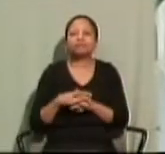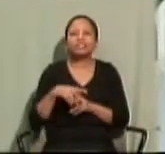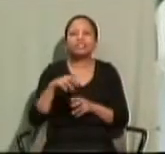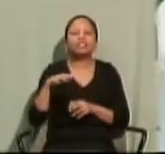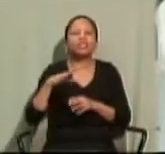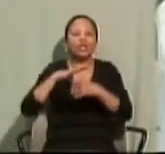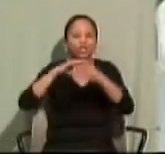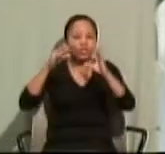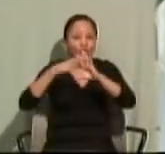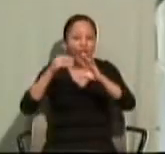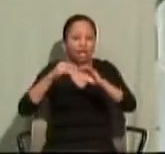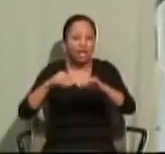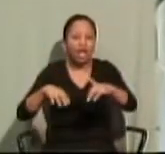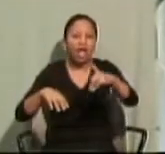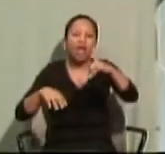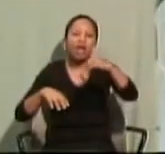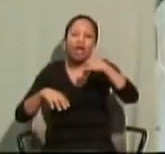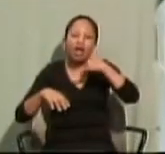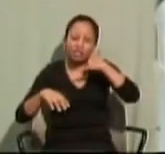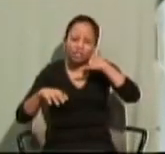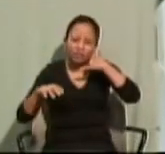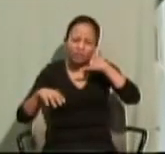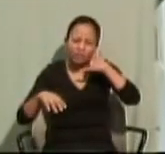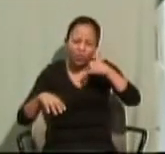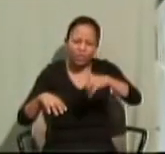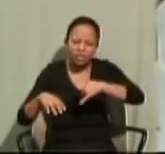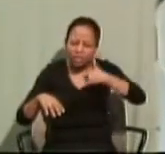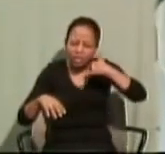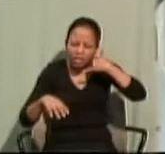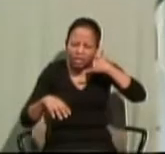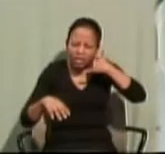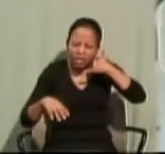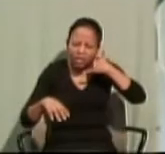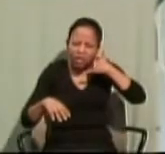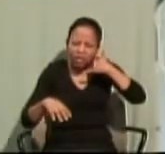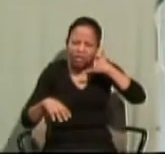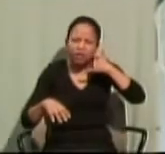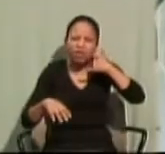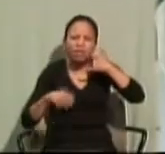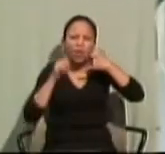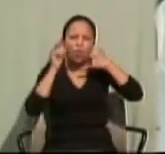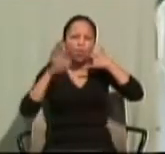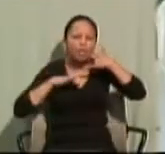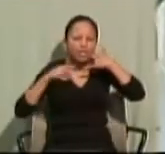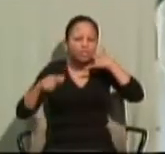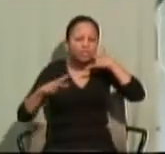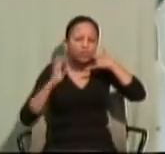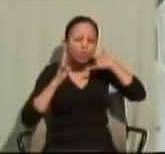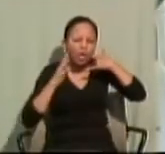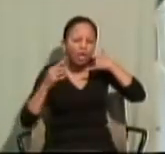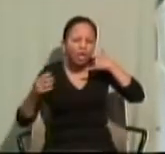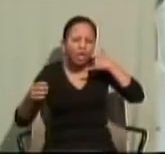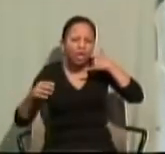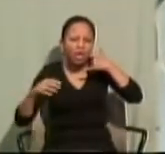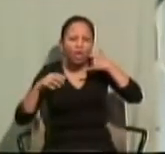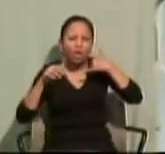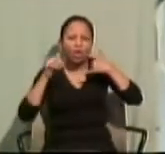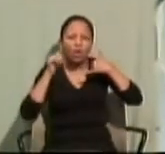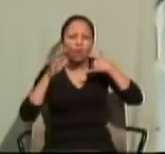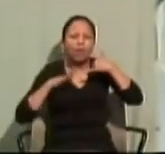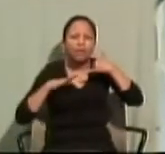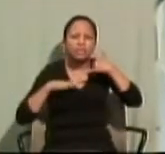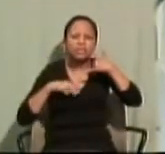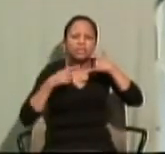and a lady who obviously did not recognize my voice said, Father, I